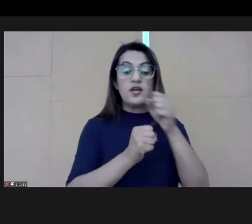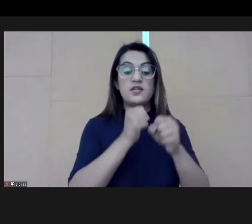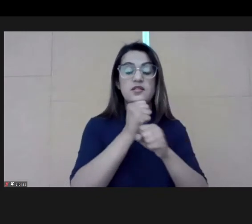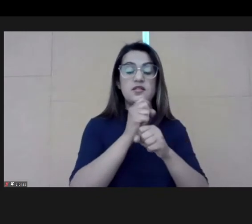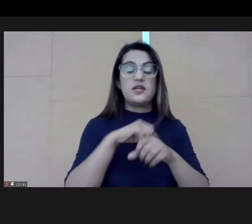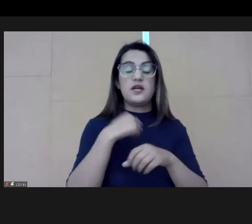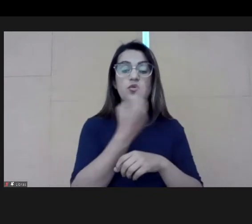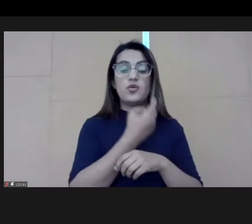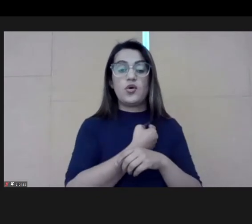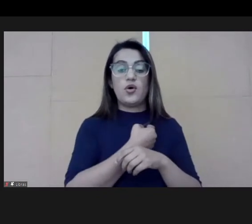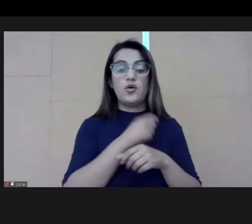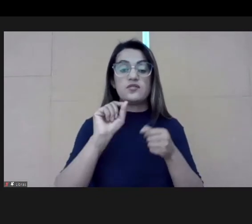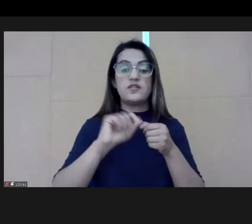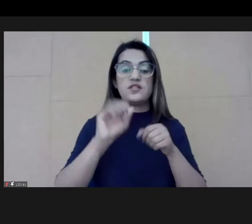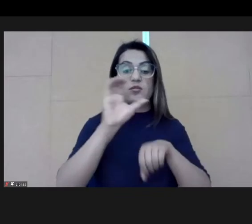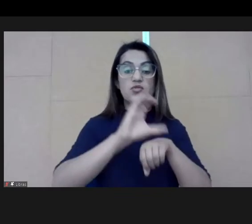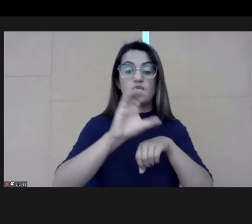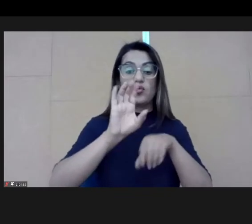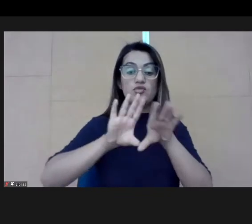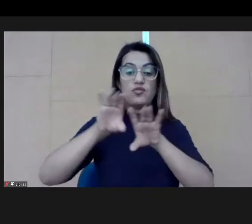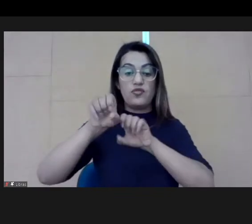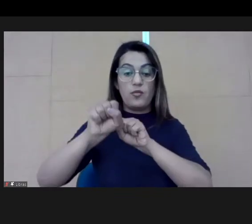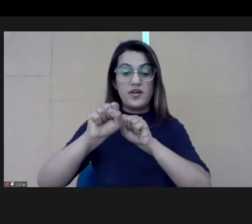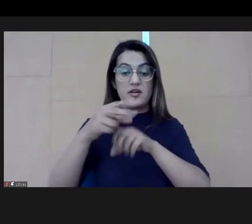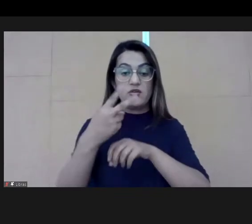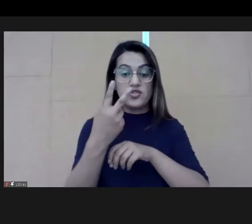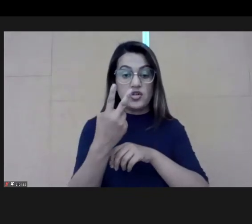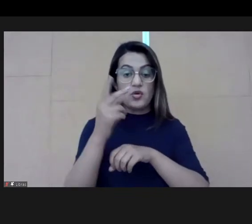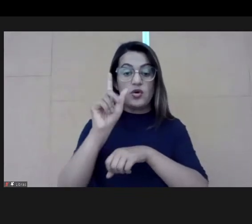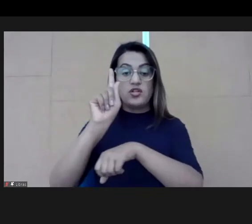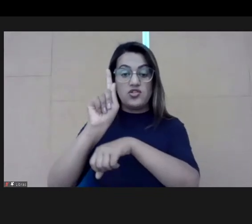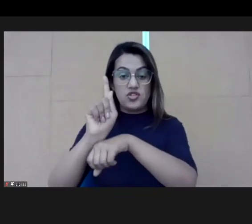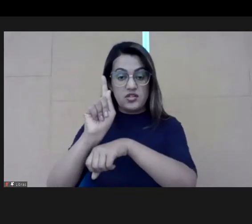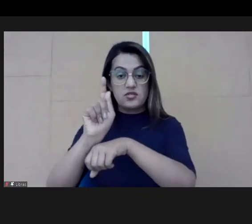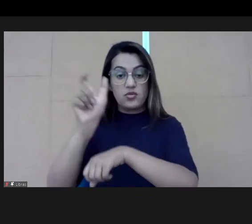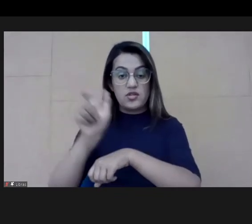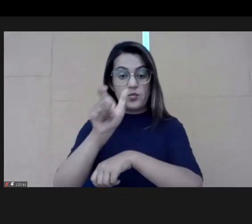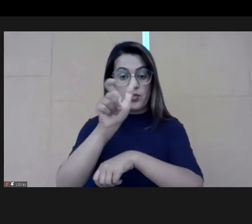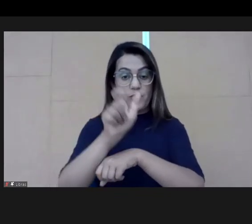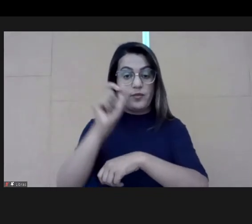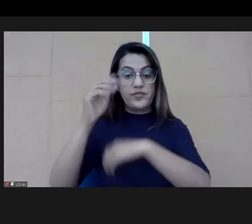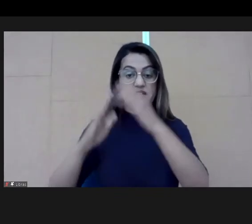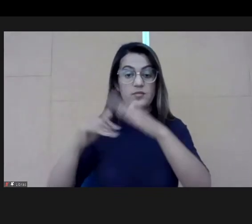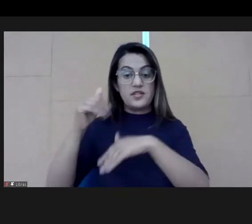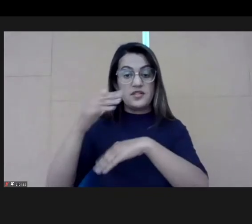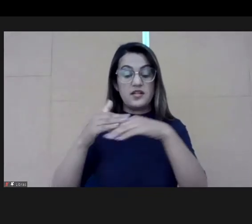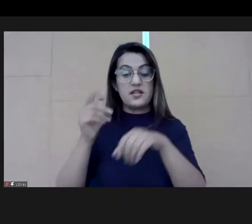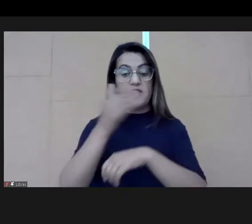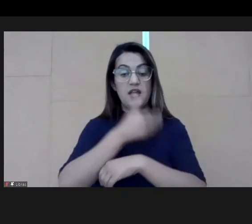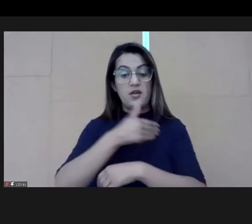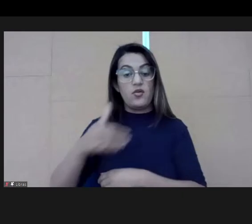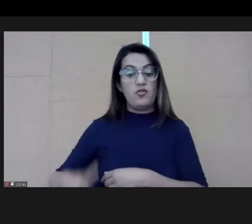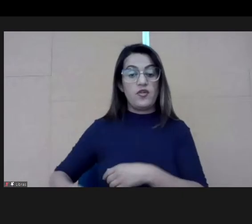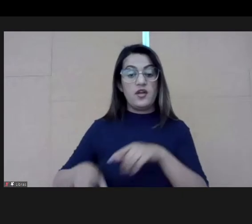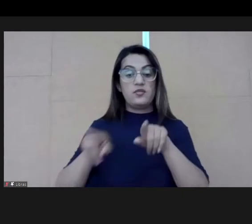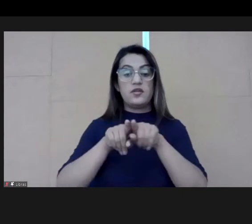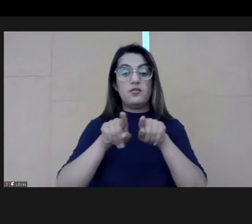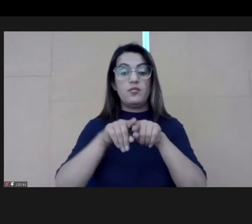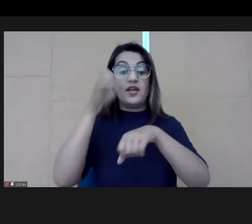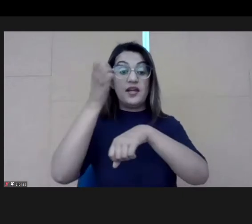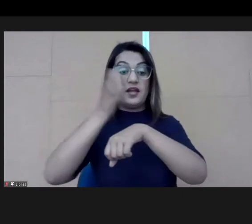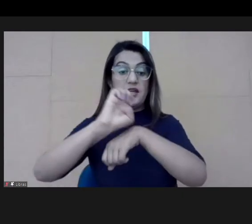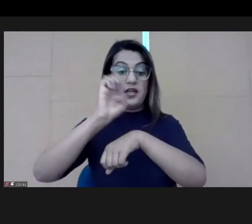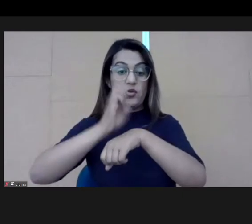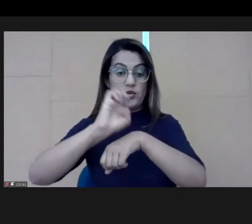example, this year, we had formation course for two new specialists on the public management